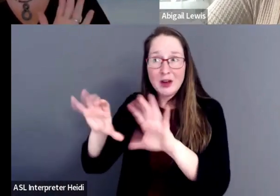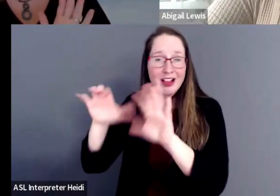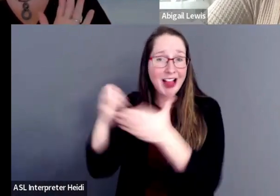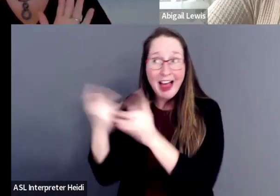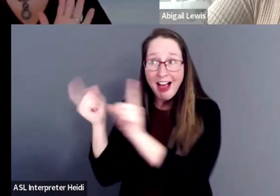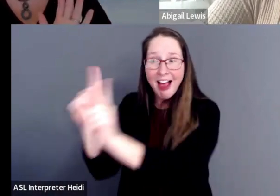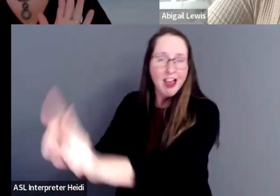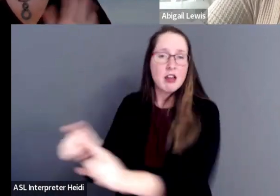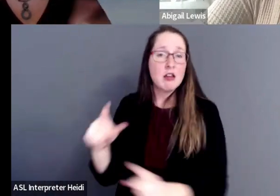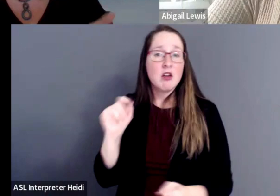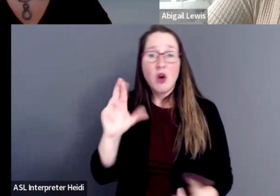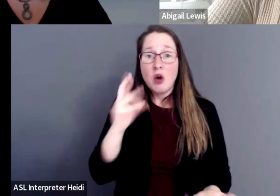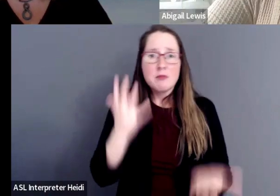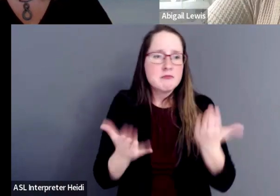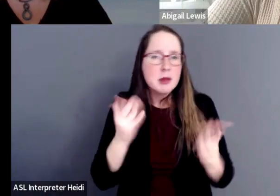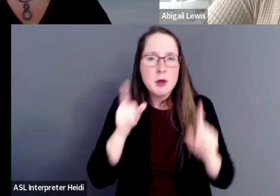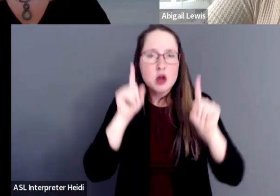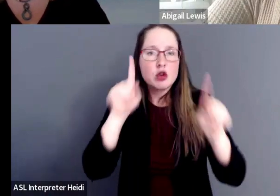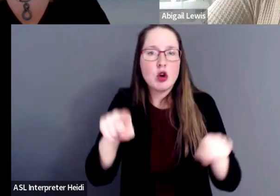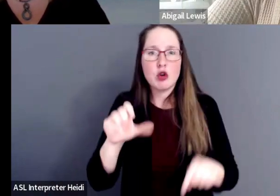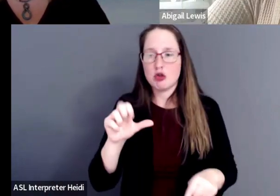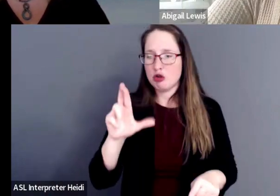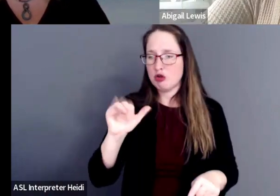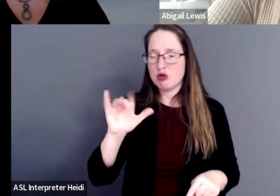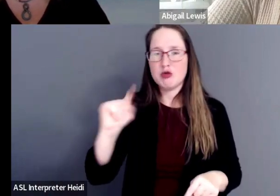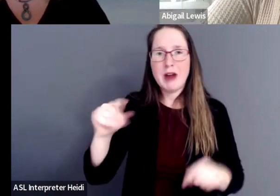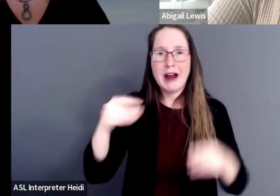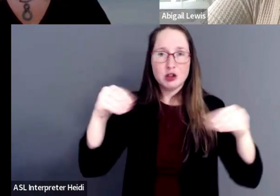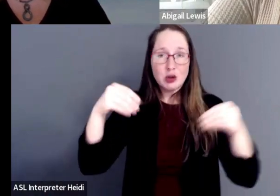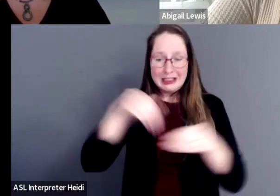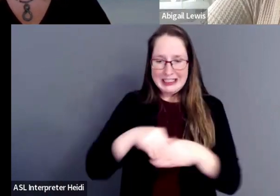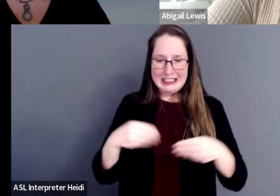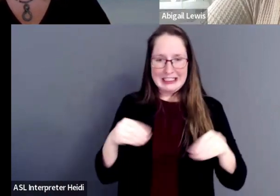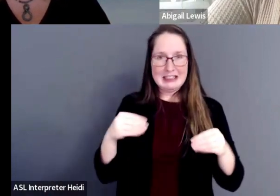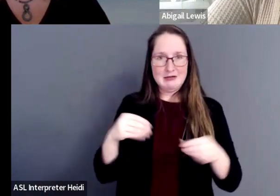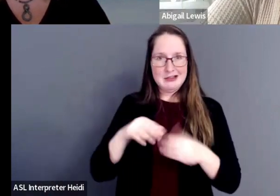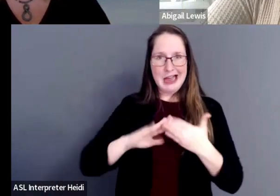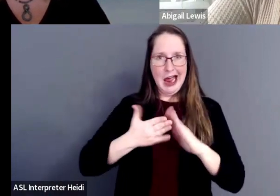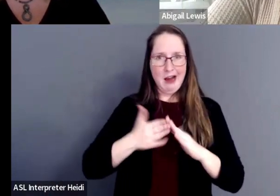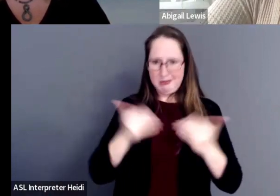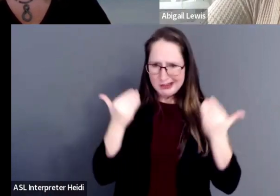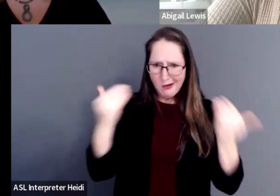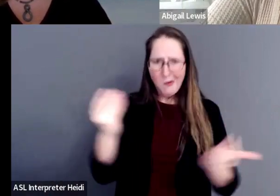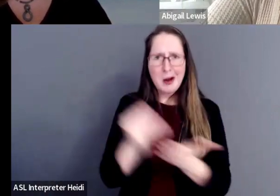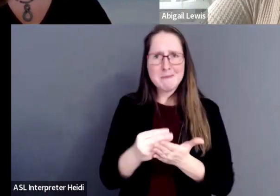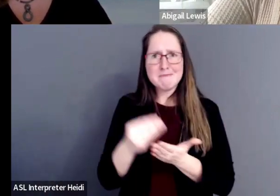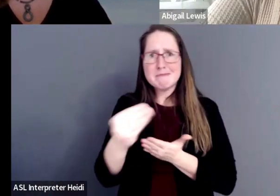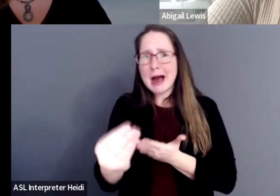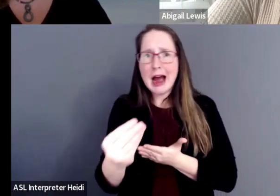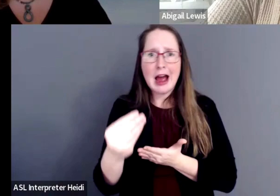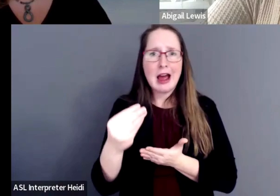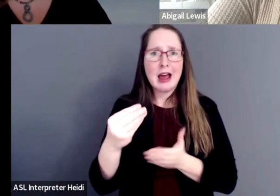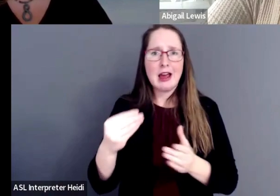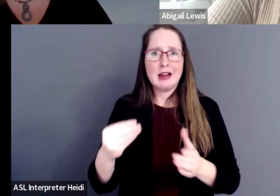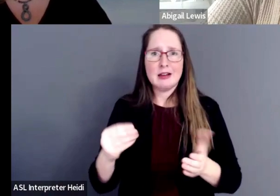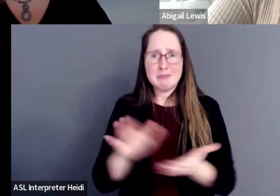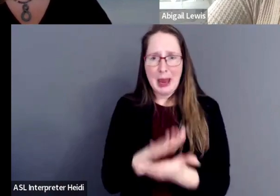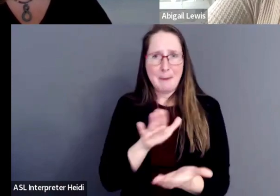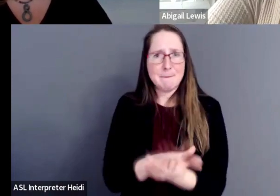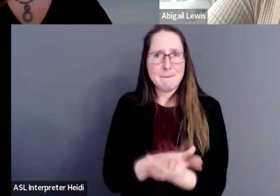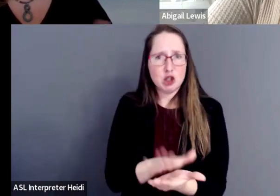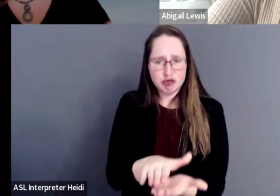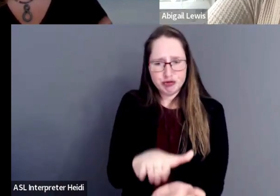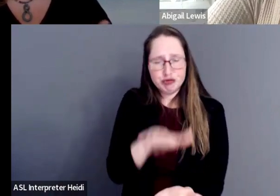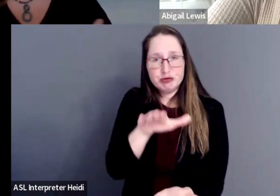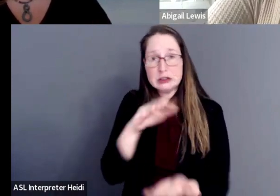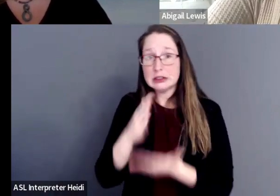to a craft store in town and buy yourself a pad of paper and